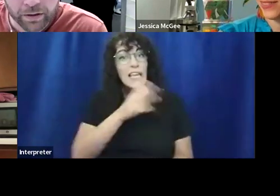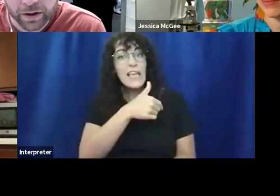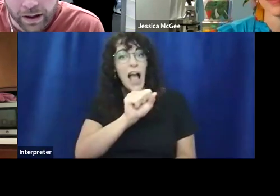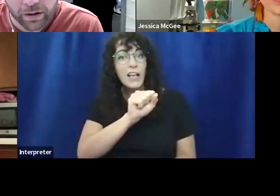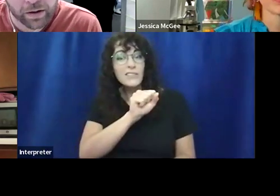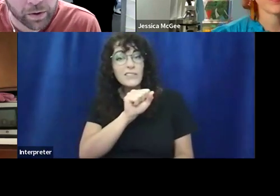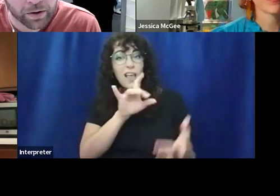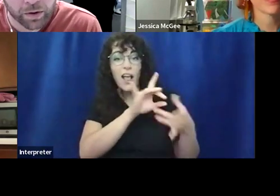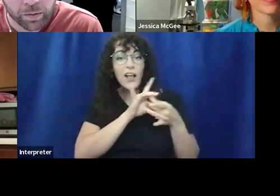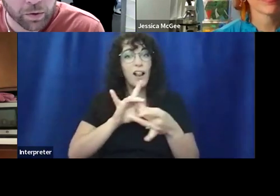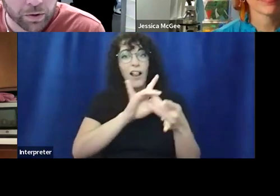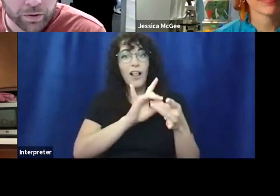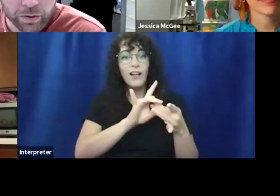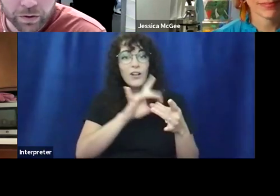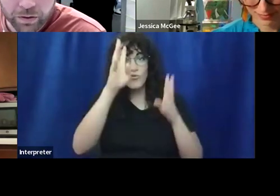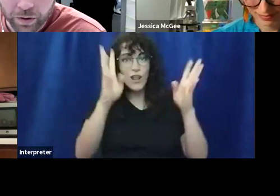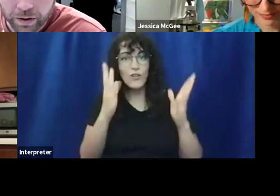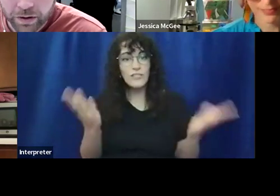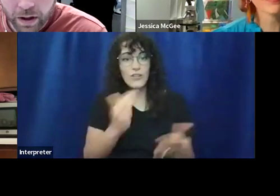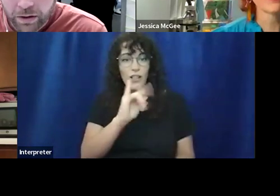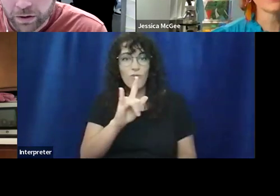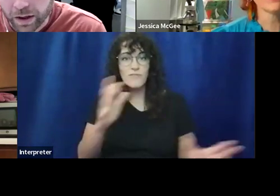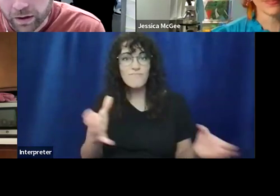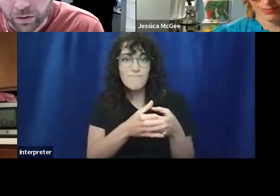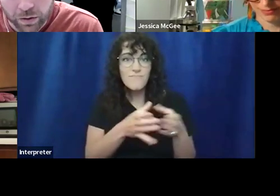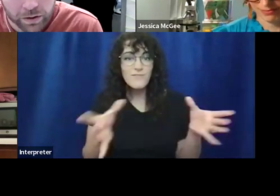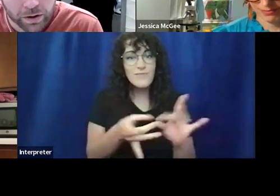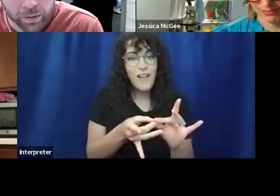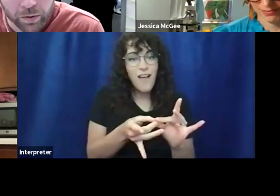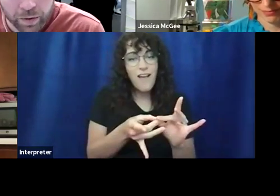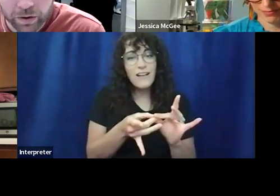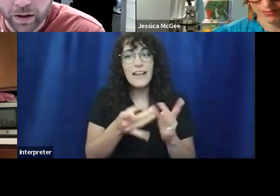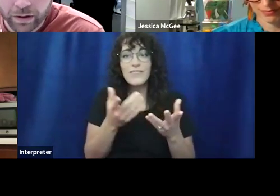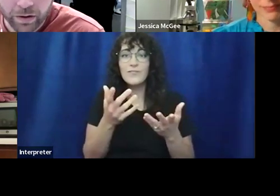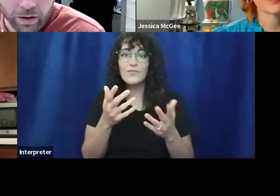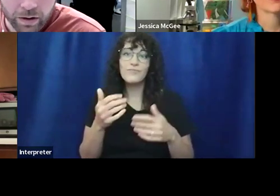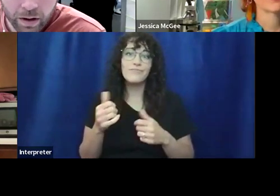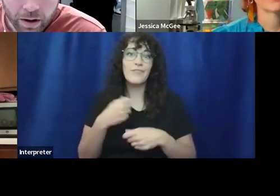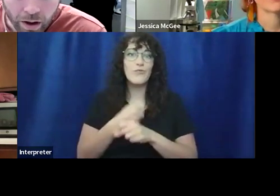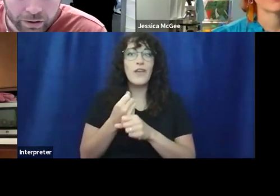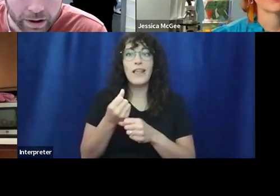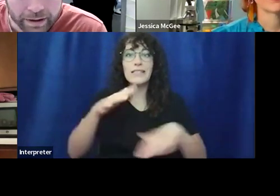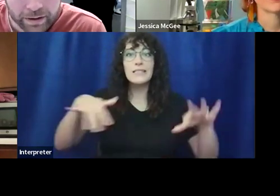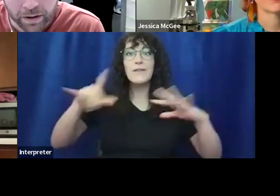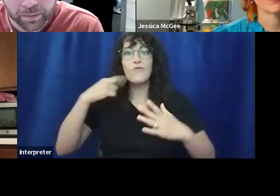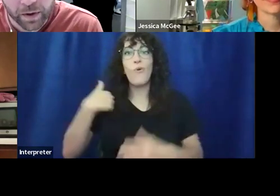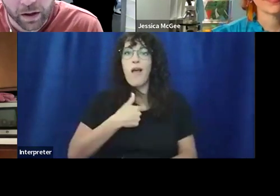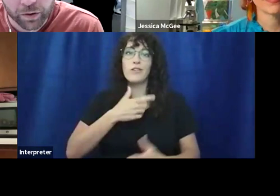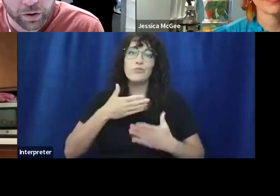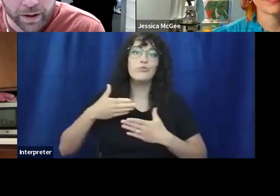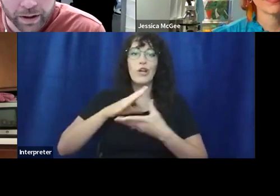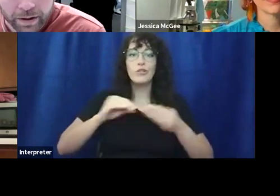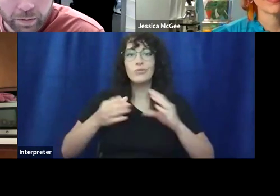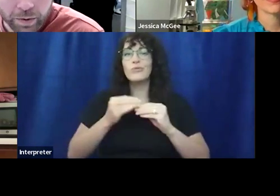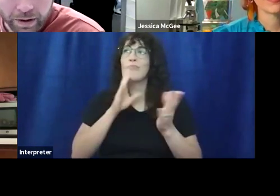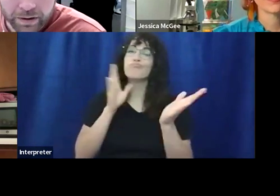creatives together and building really important resources for us to share these stories. Um, so big shout out to the Arts Alliance team, uh,